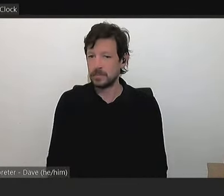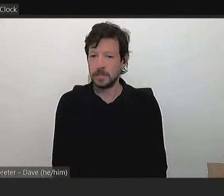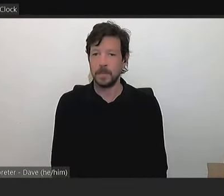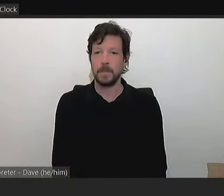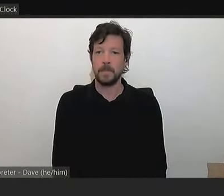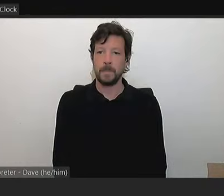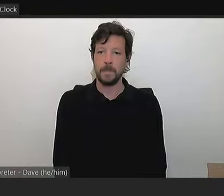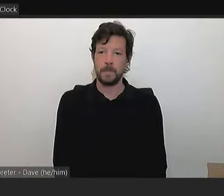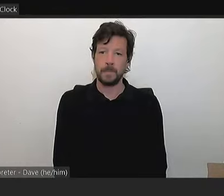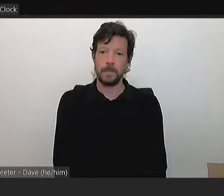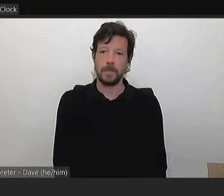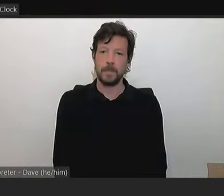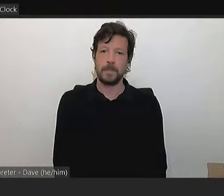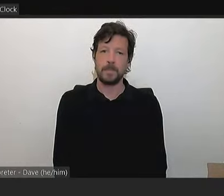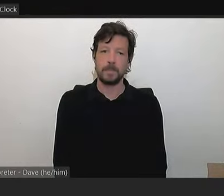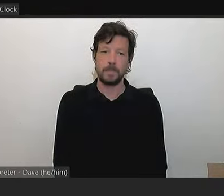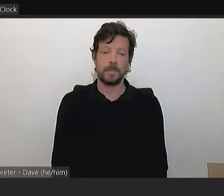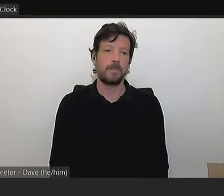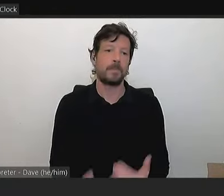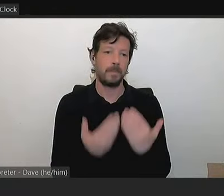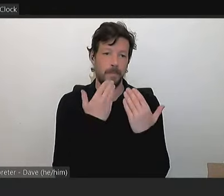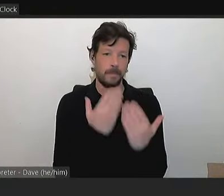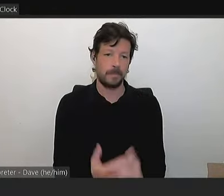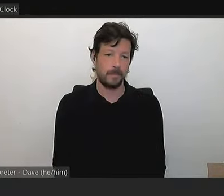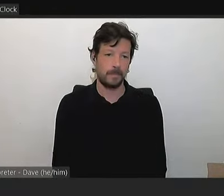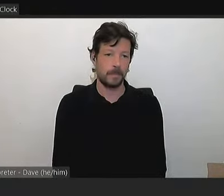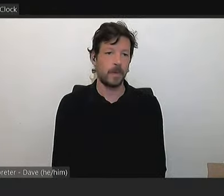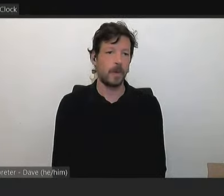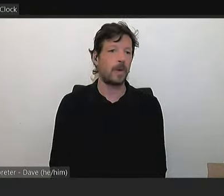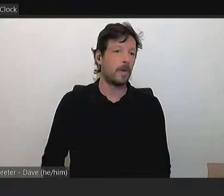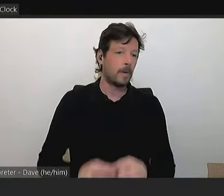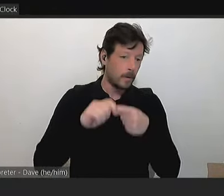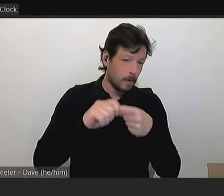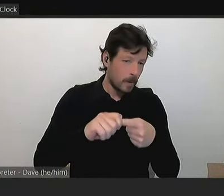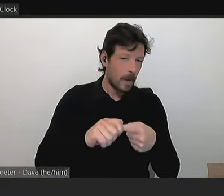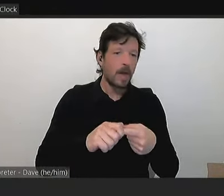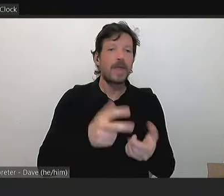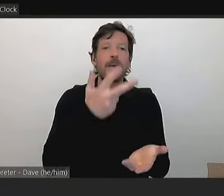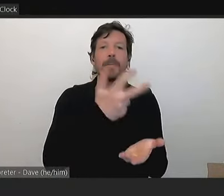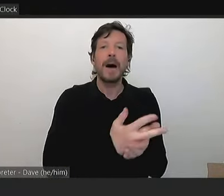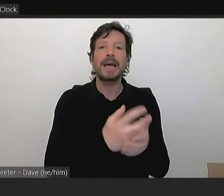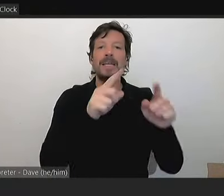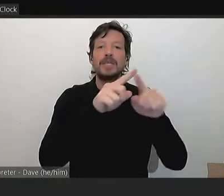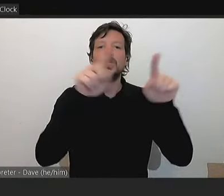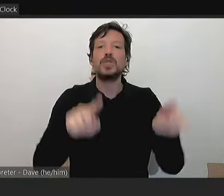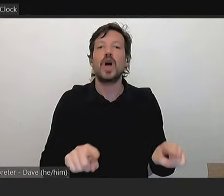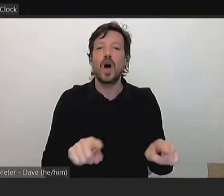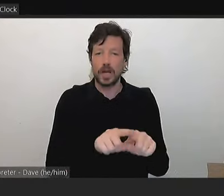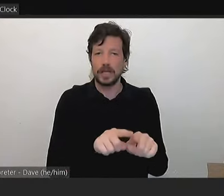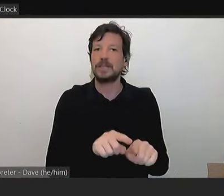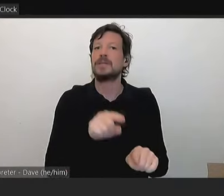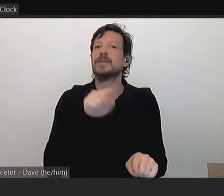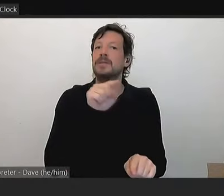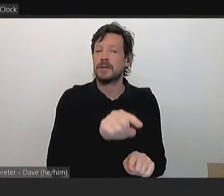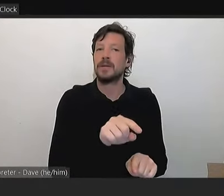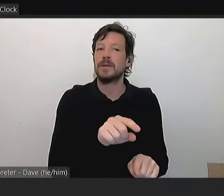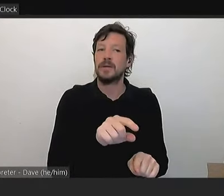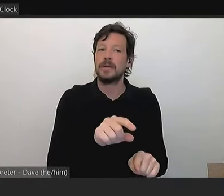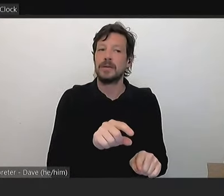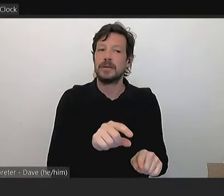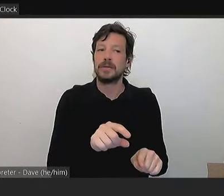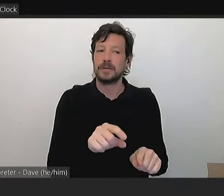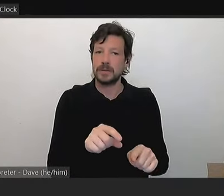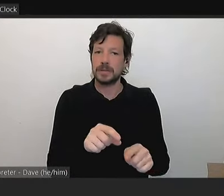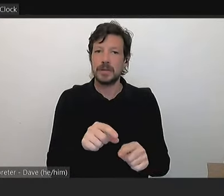your questions, Wayne. So, with, with the first one, the parking signs in Youngman Street were designed, they were designed with the community